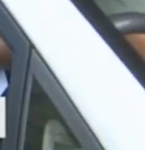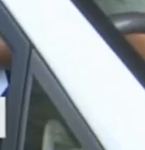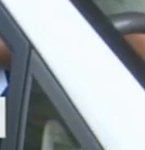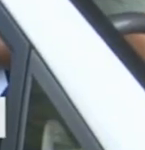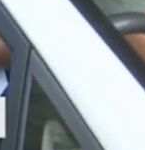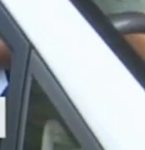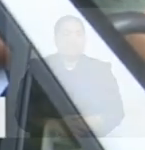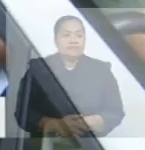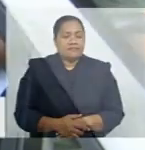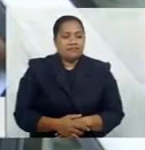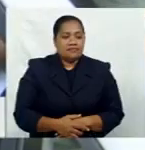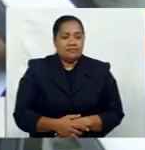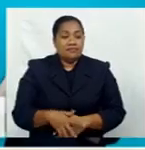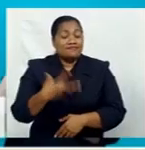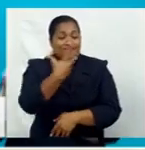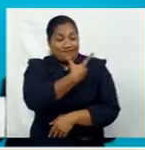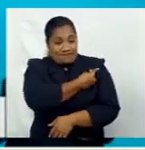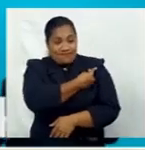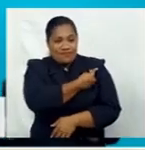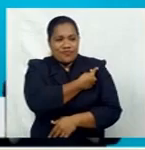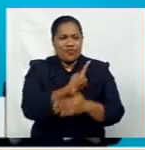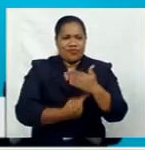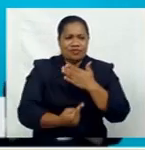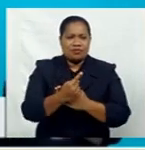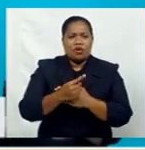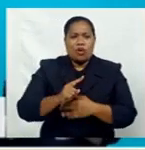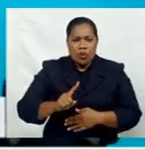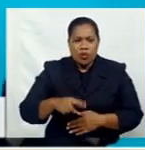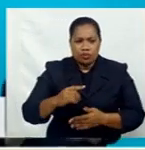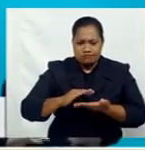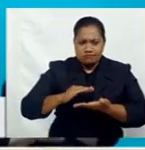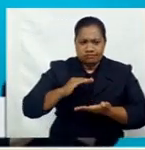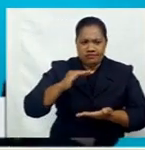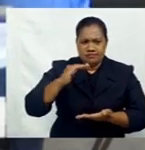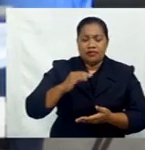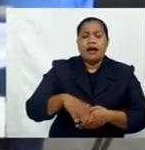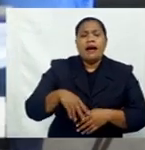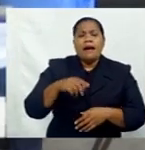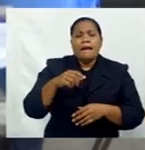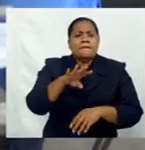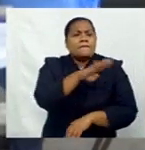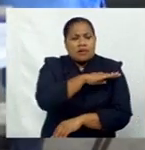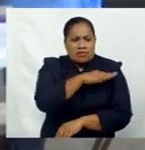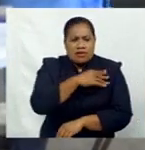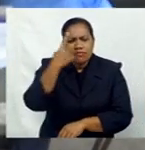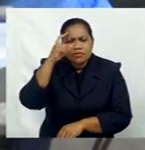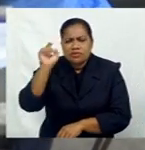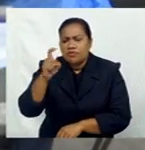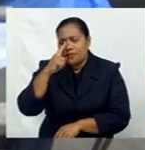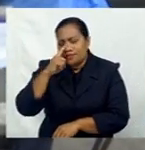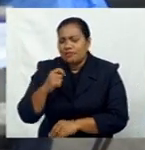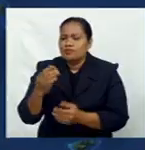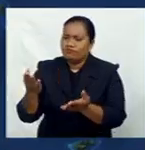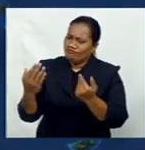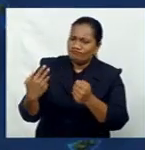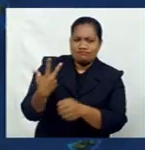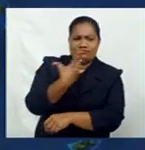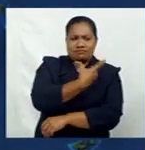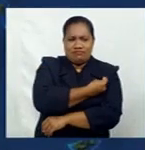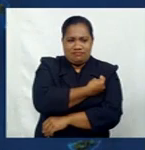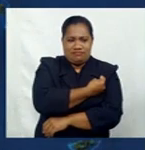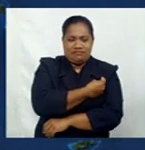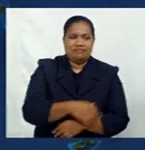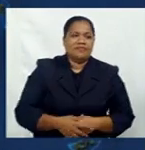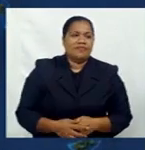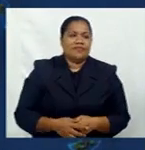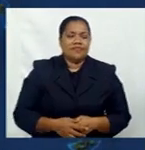As vaccination numbers gradually rise, Mbaini Marama is calling anti-vaxxers to get the jab before it's too late. Anti